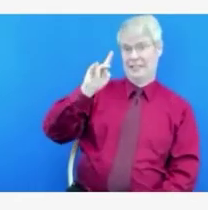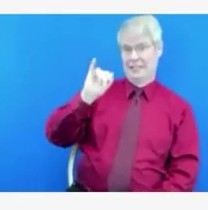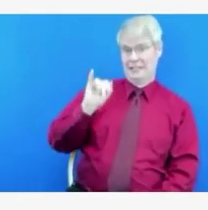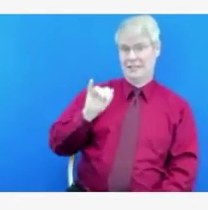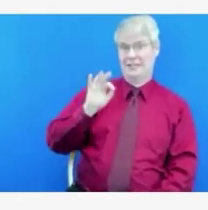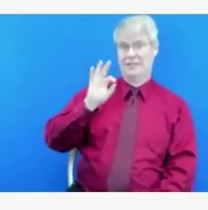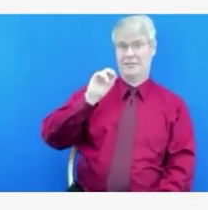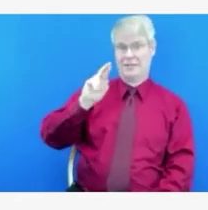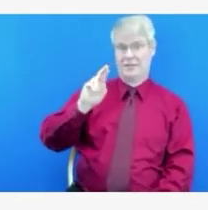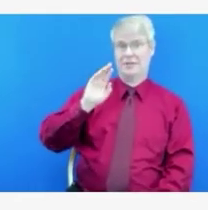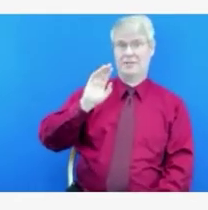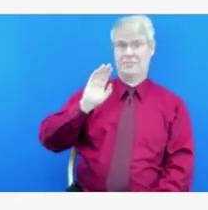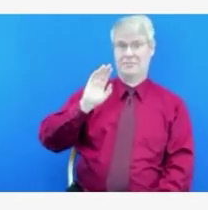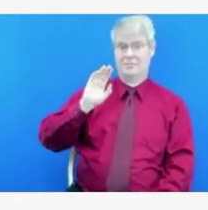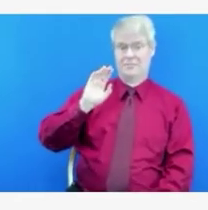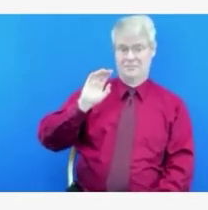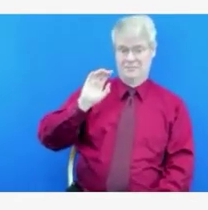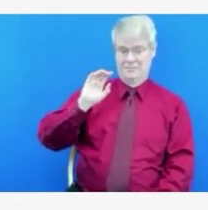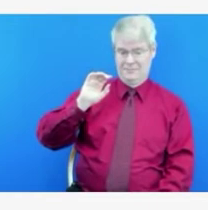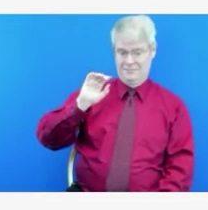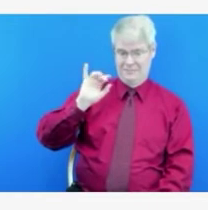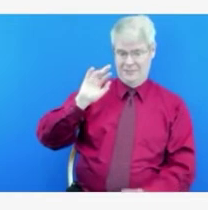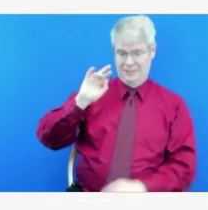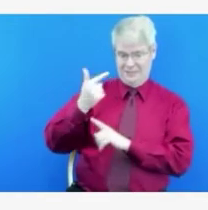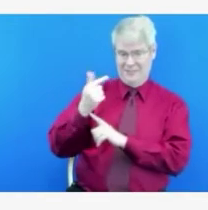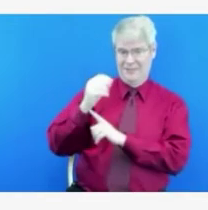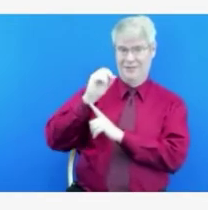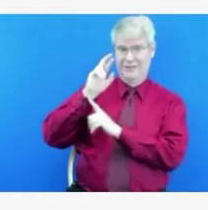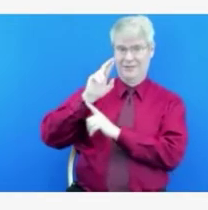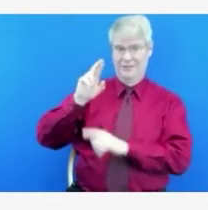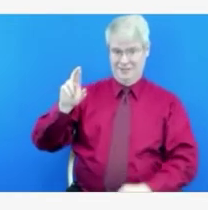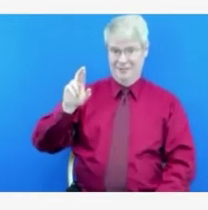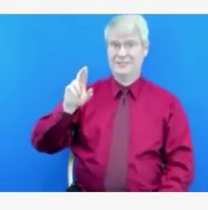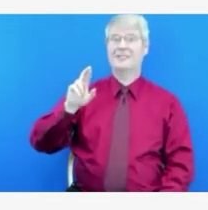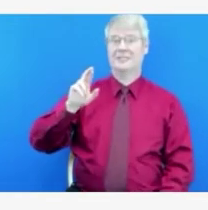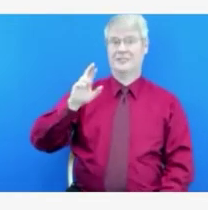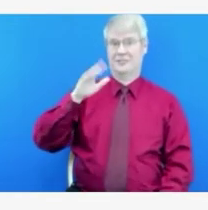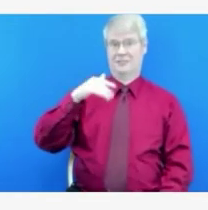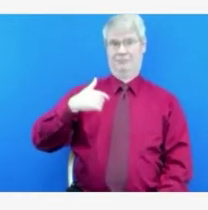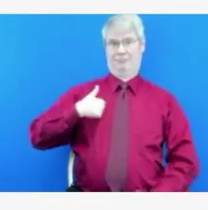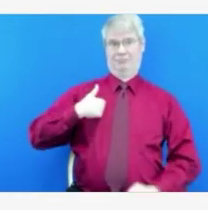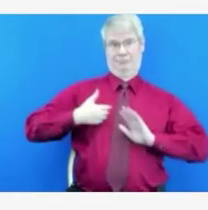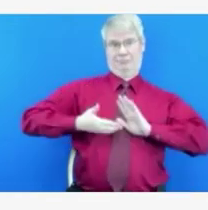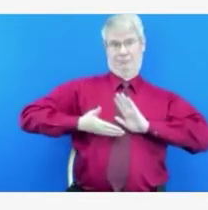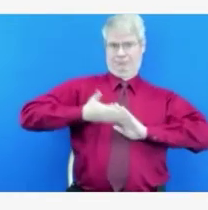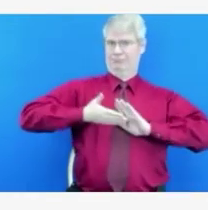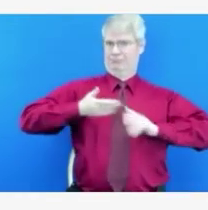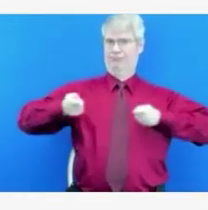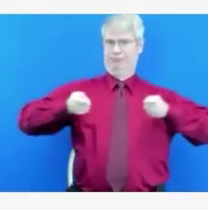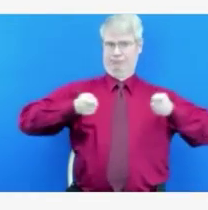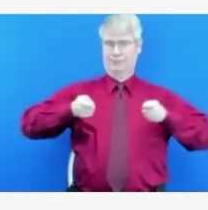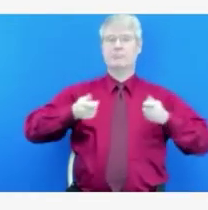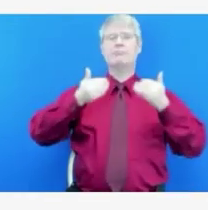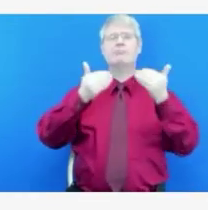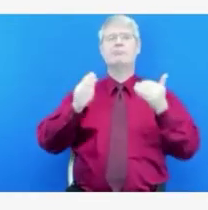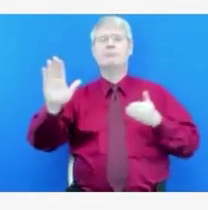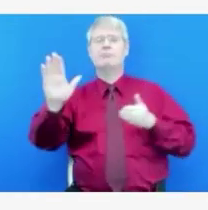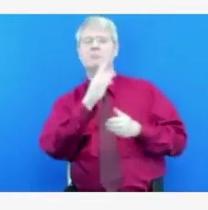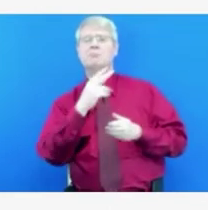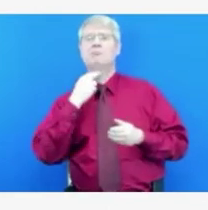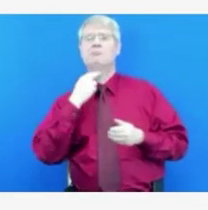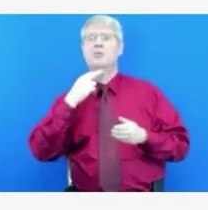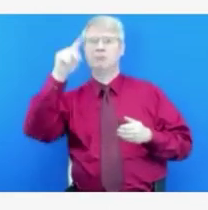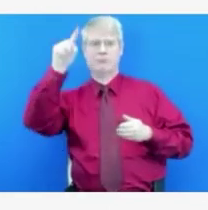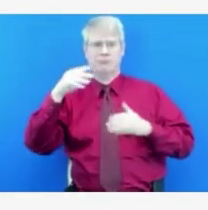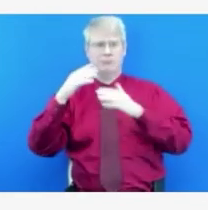this afternoon. Please note that everyone should be muted unless they are speaking. Today, we're going to hear from